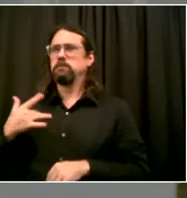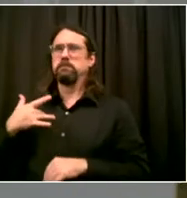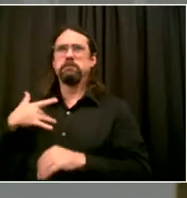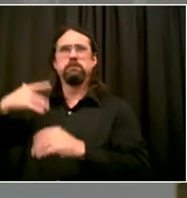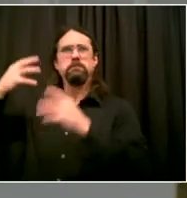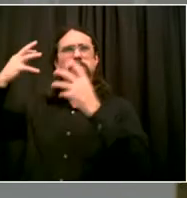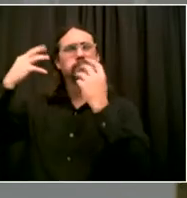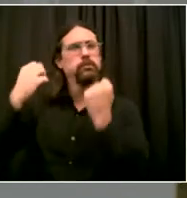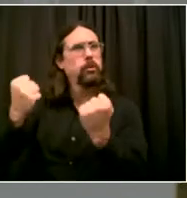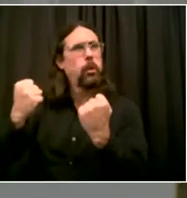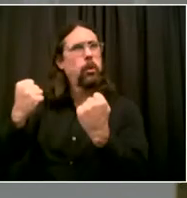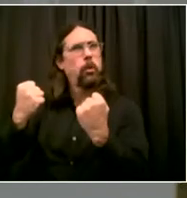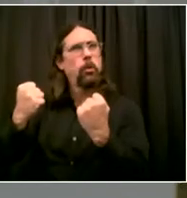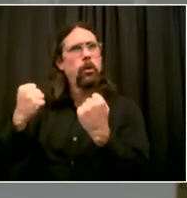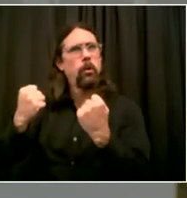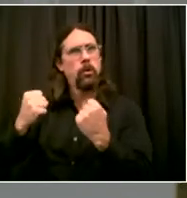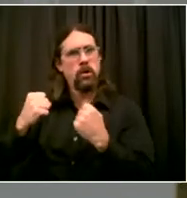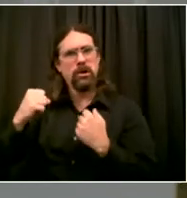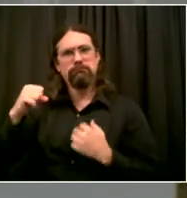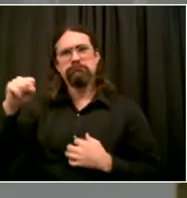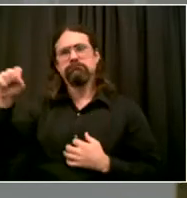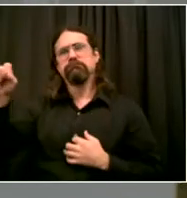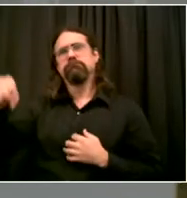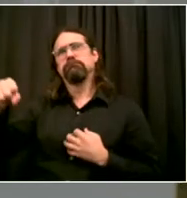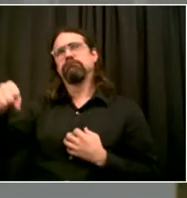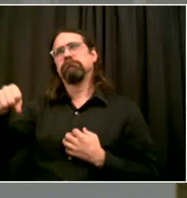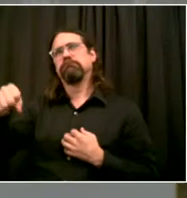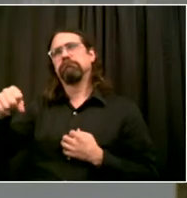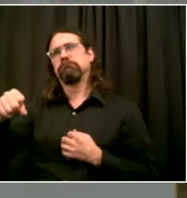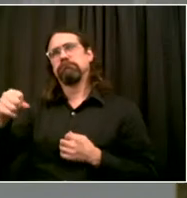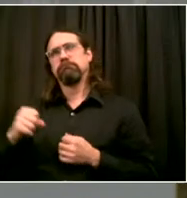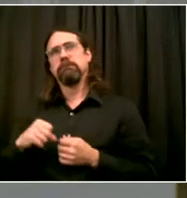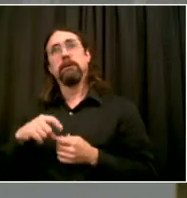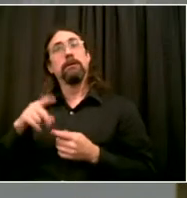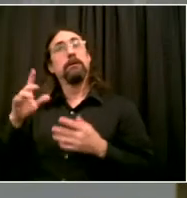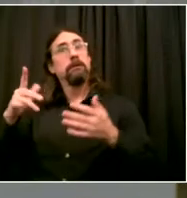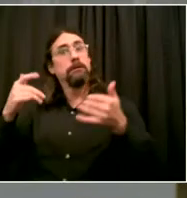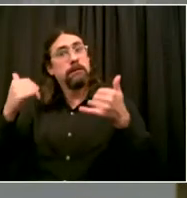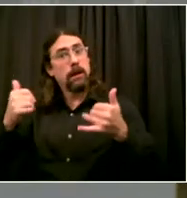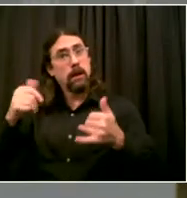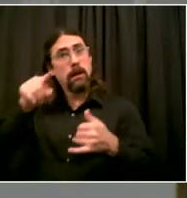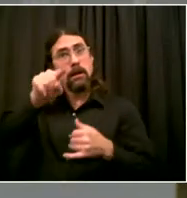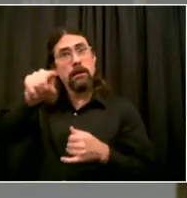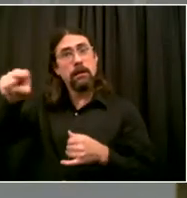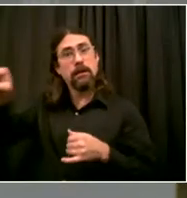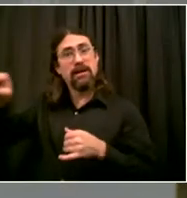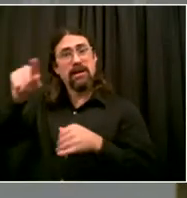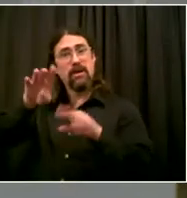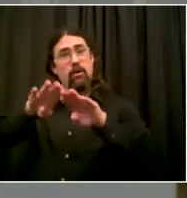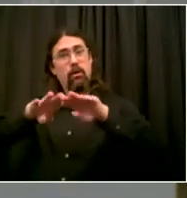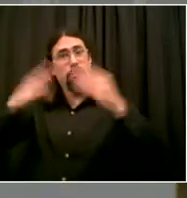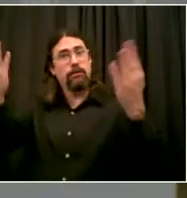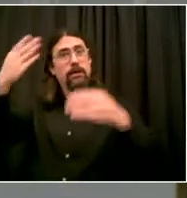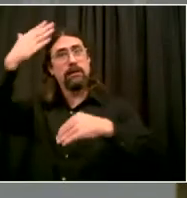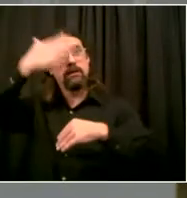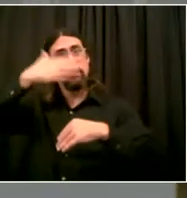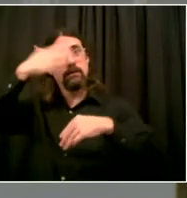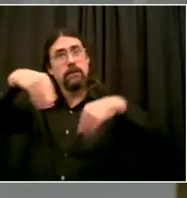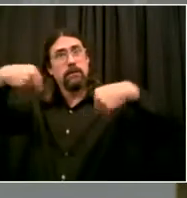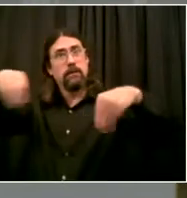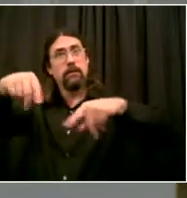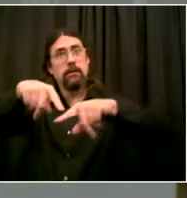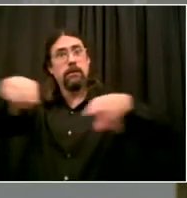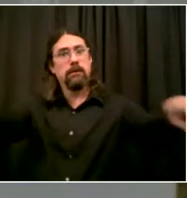huge help for us. If we allow us to process